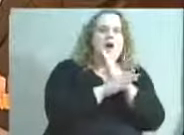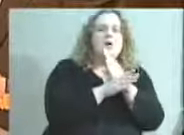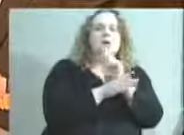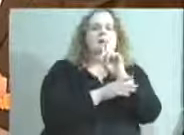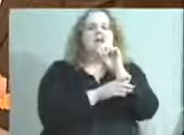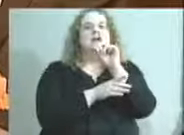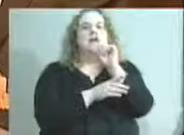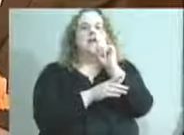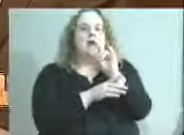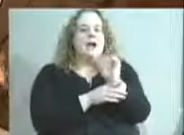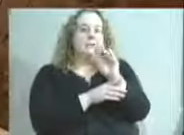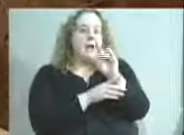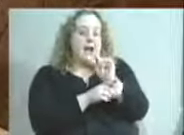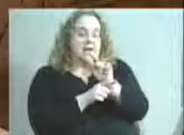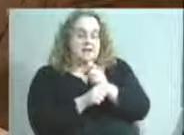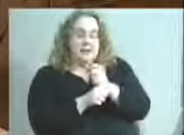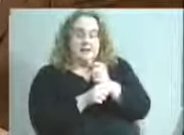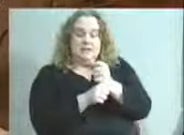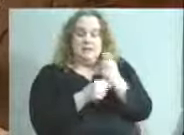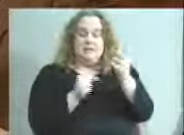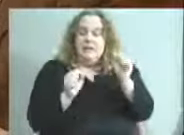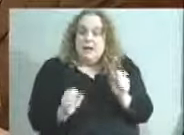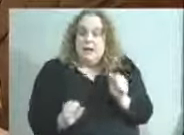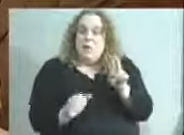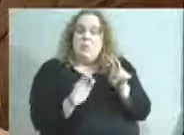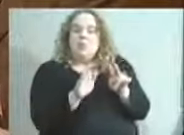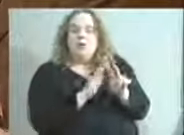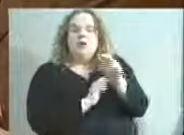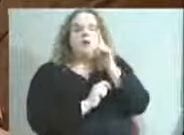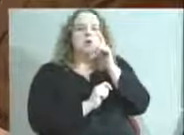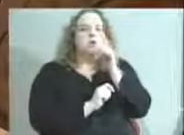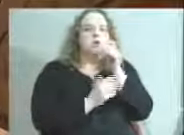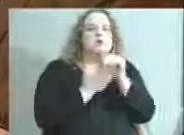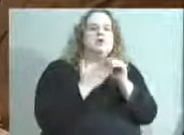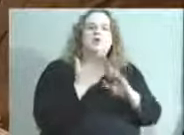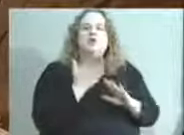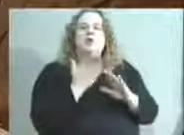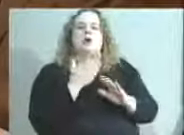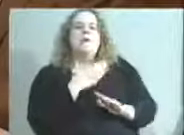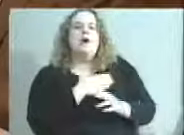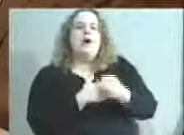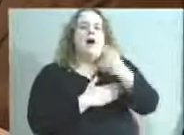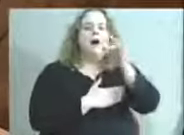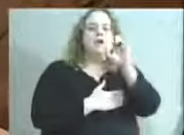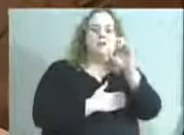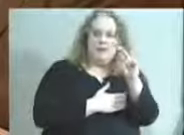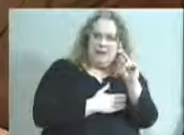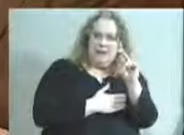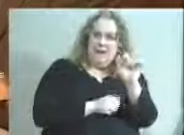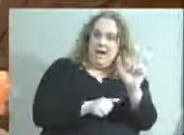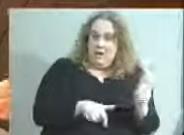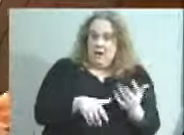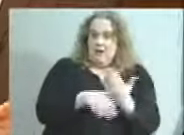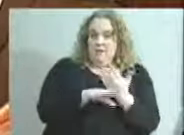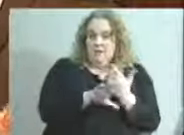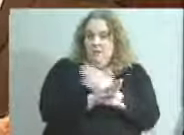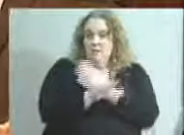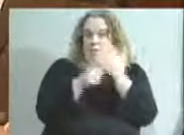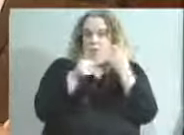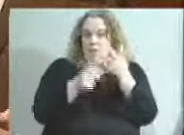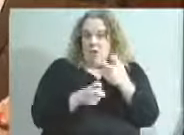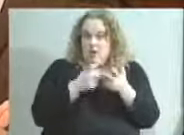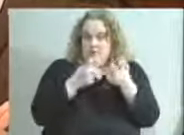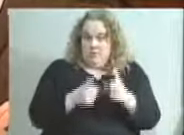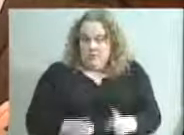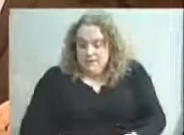robust enough so that we can predict who the students are that are going to have trouble? And can we intervene at the appropriate time? And I'll